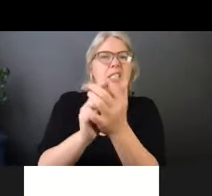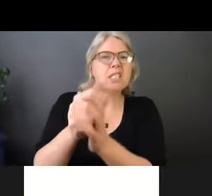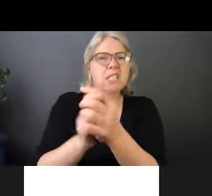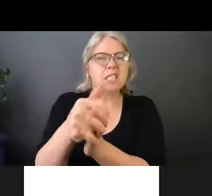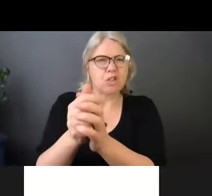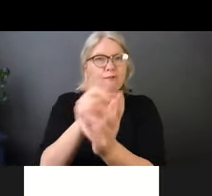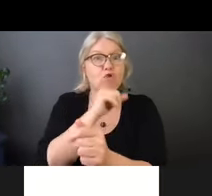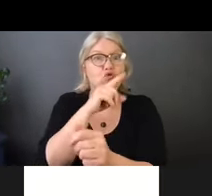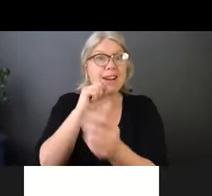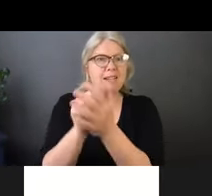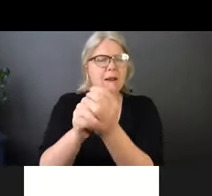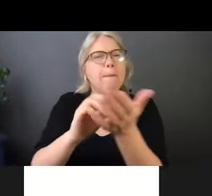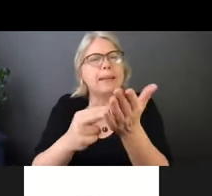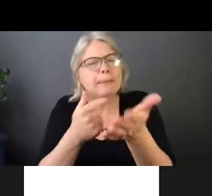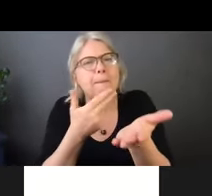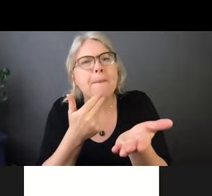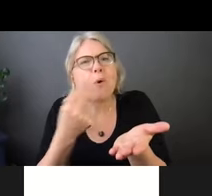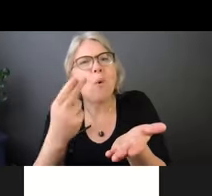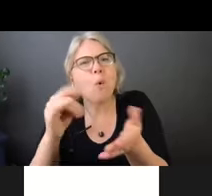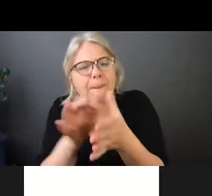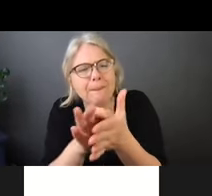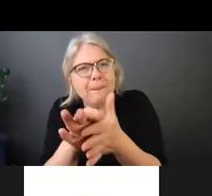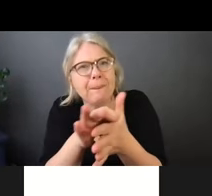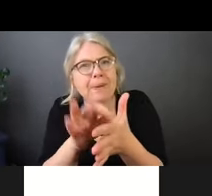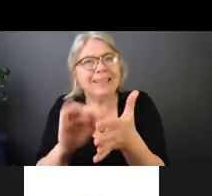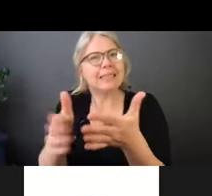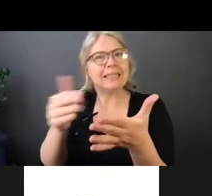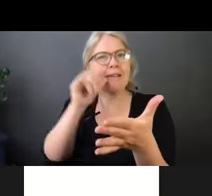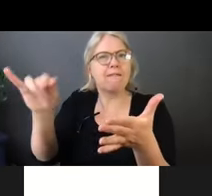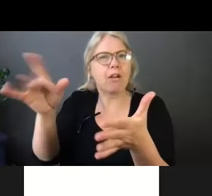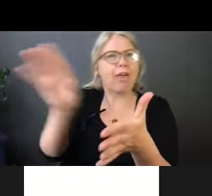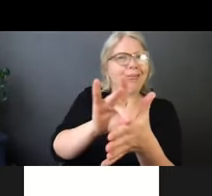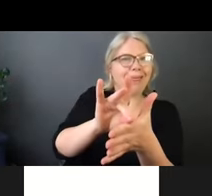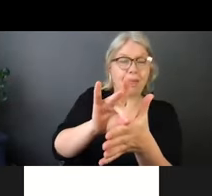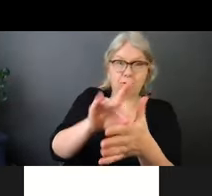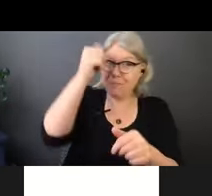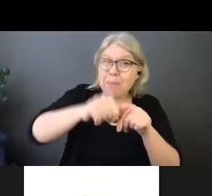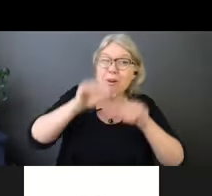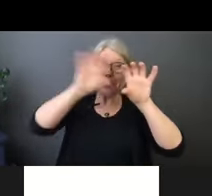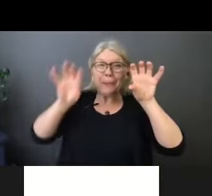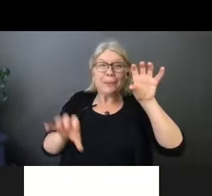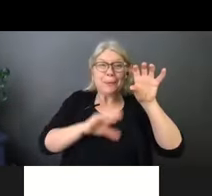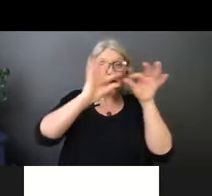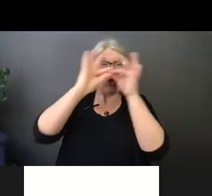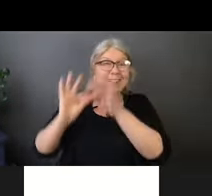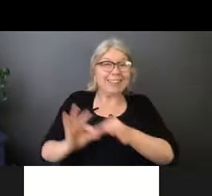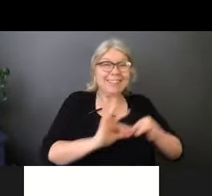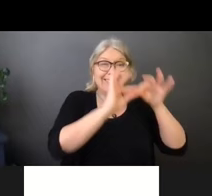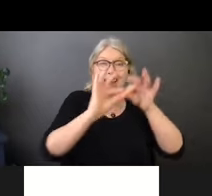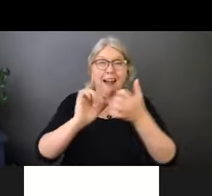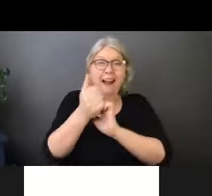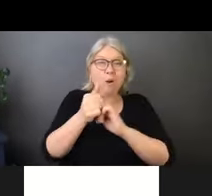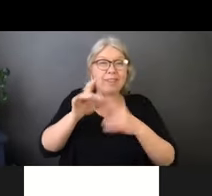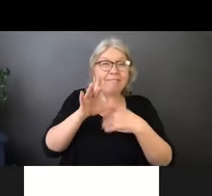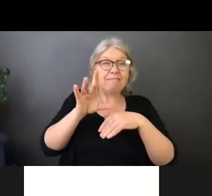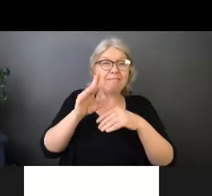a right portal of entry for infection. So remember I talked about how we get infections in that six little diagrams of the little circles.